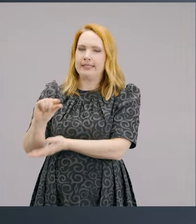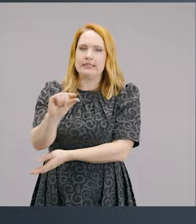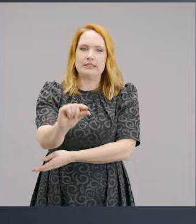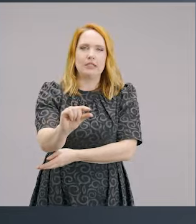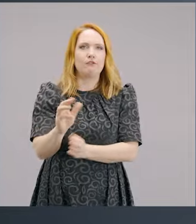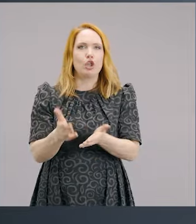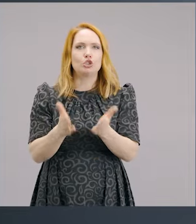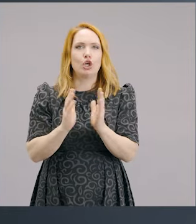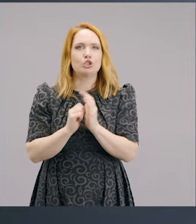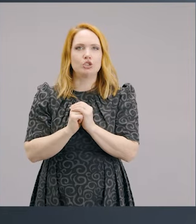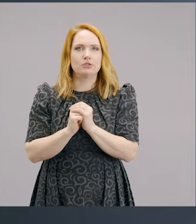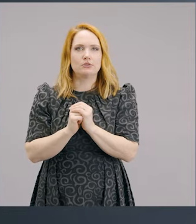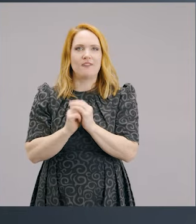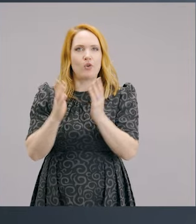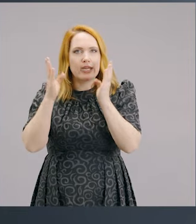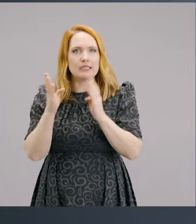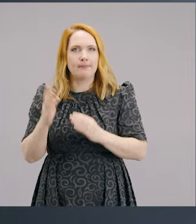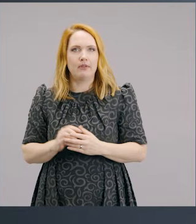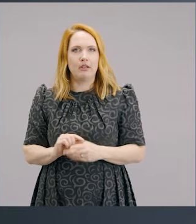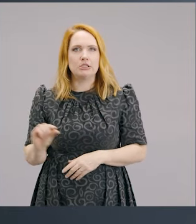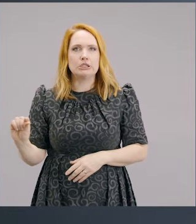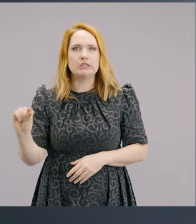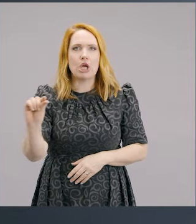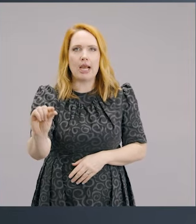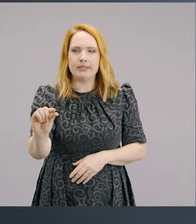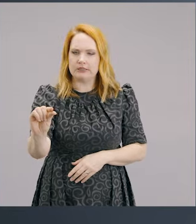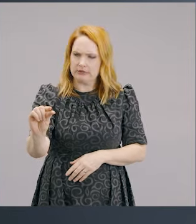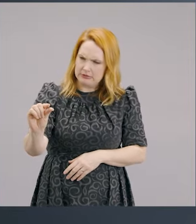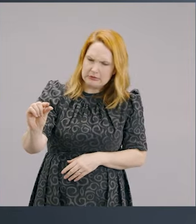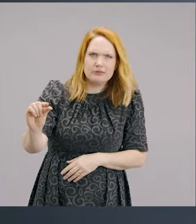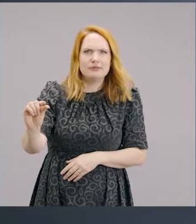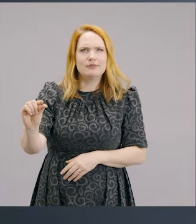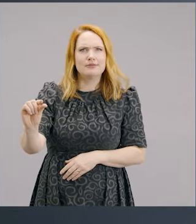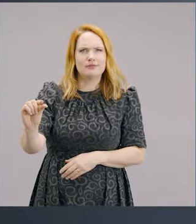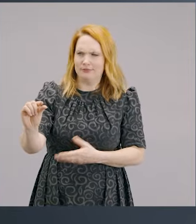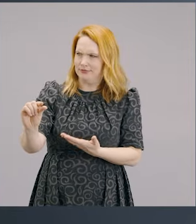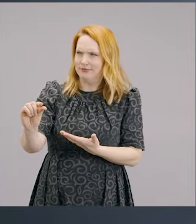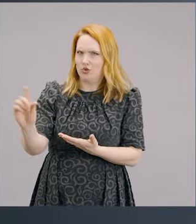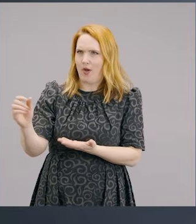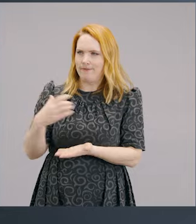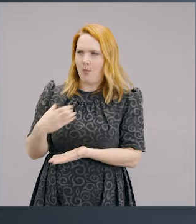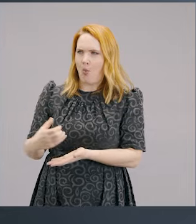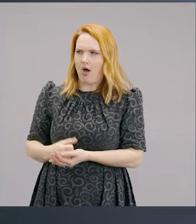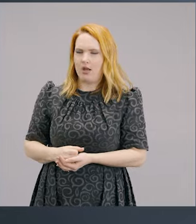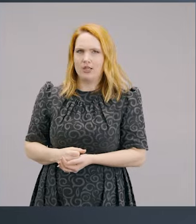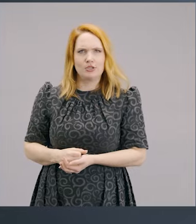I'm just going to give a wee tiny part of that to the things of the kingdom. Just a tiny, tiny little part.